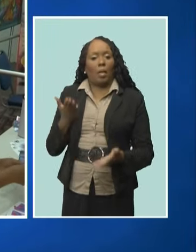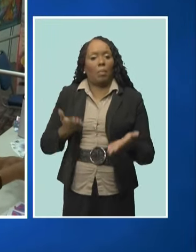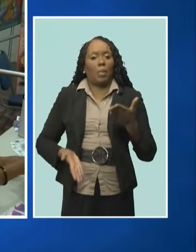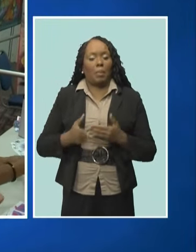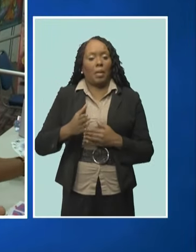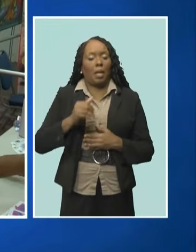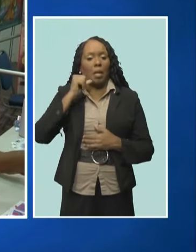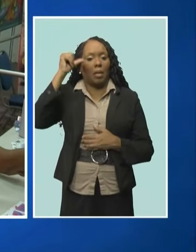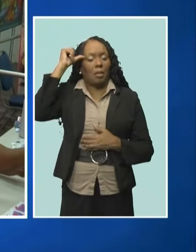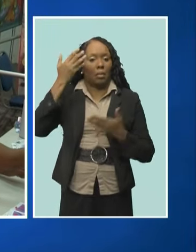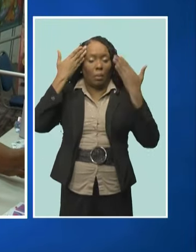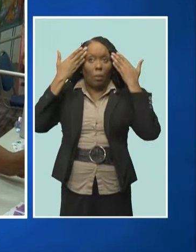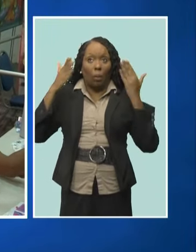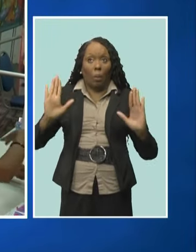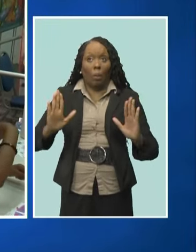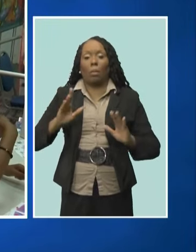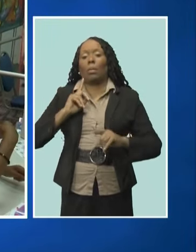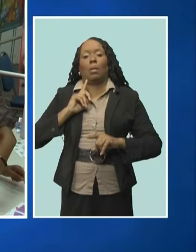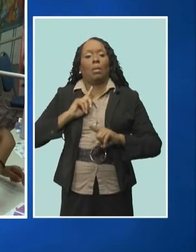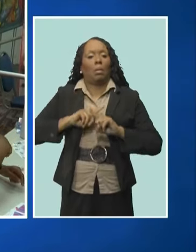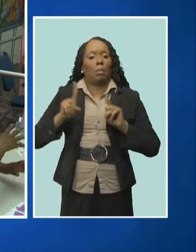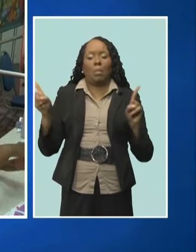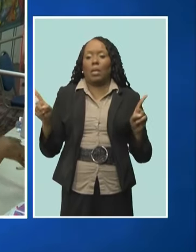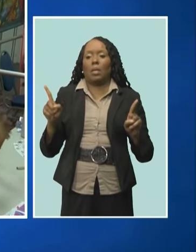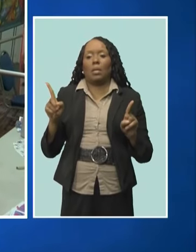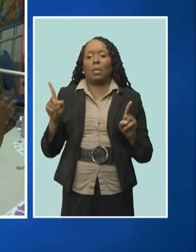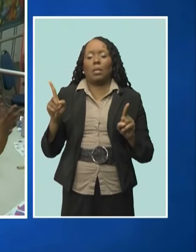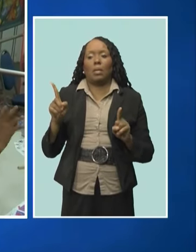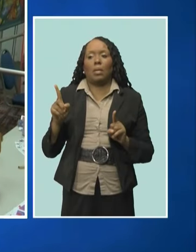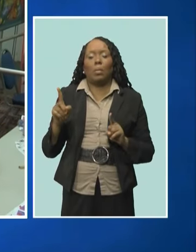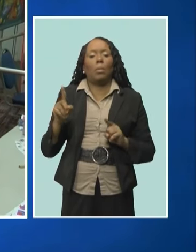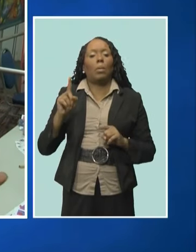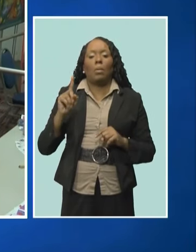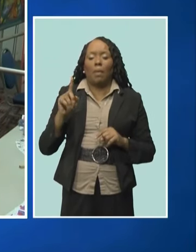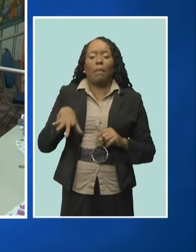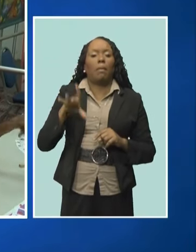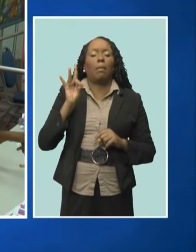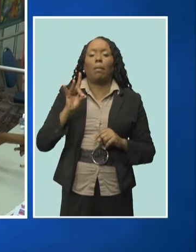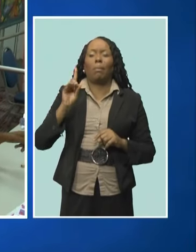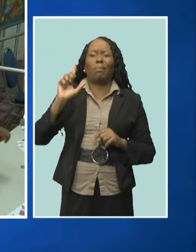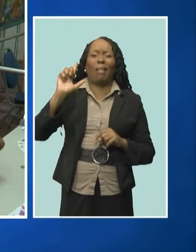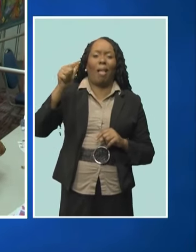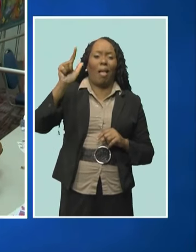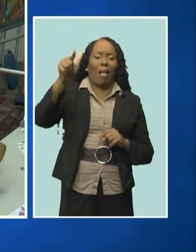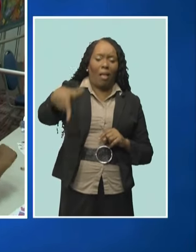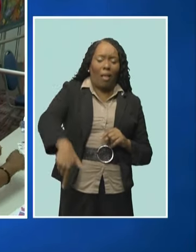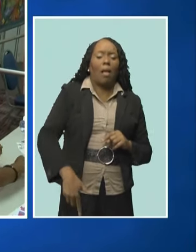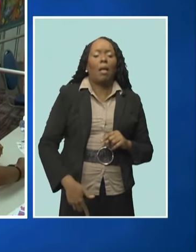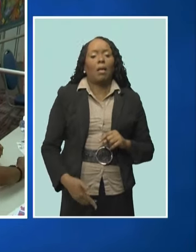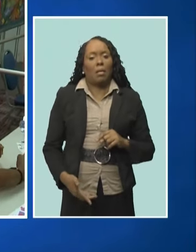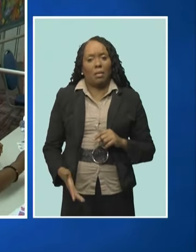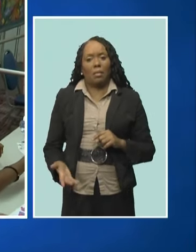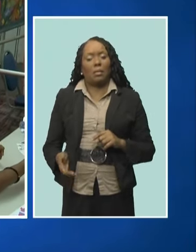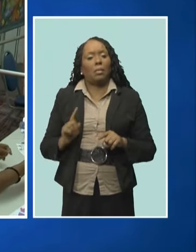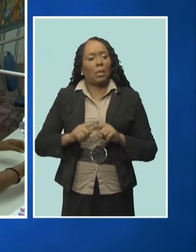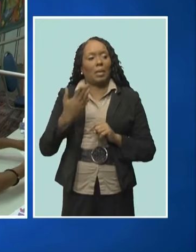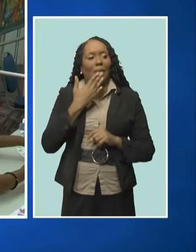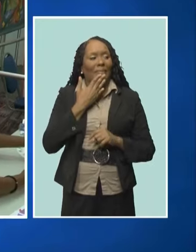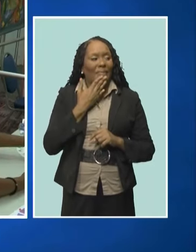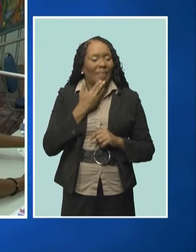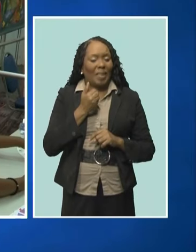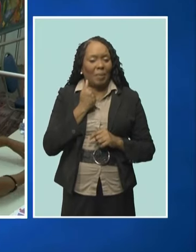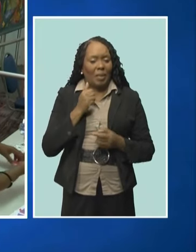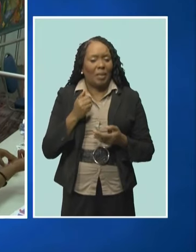and when persons are diagnosed, it's usually on the later stage that they can't do nothing, do anything to prevent it. So it is on the rise. And of course,